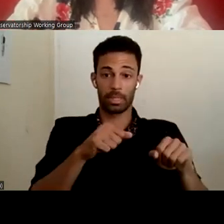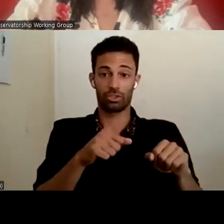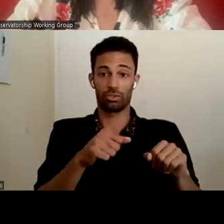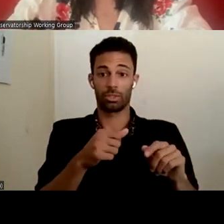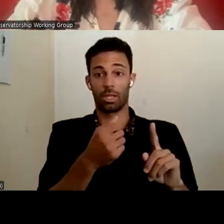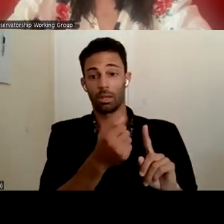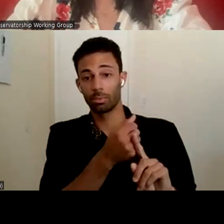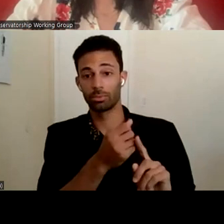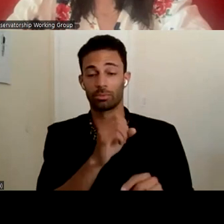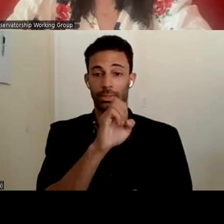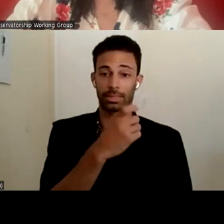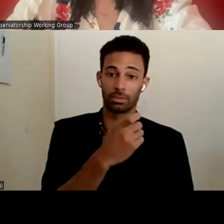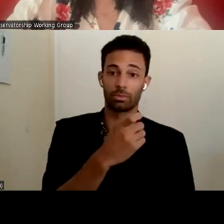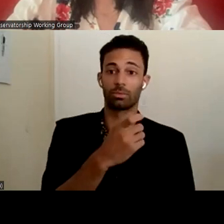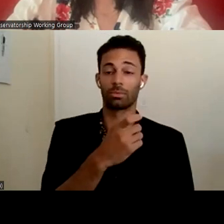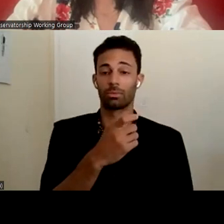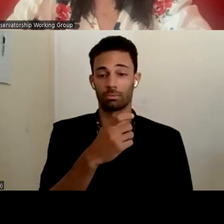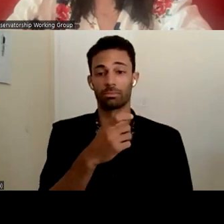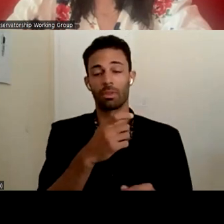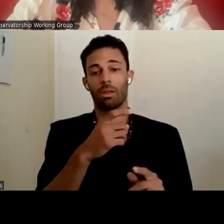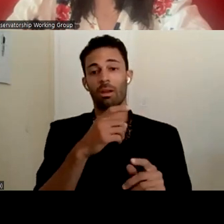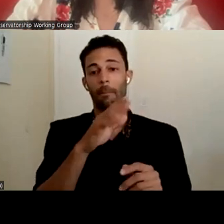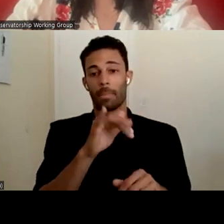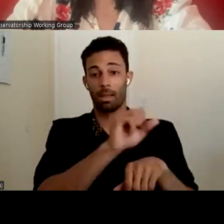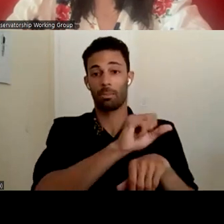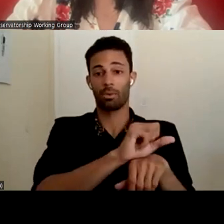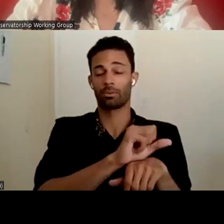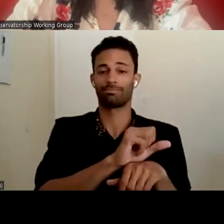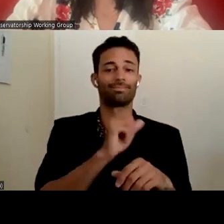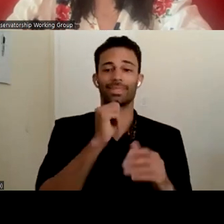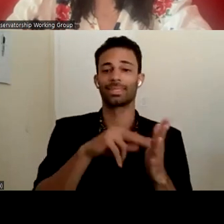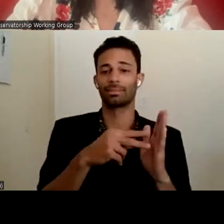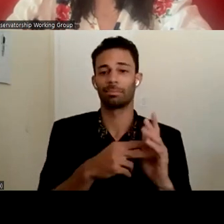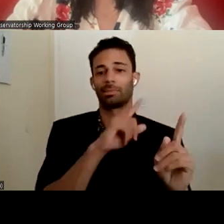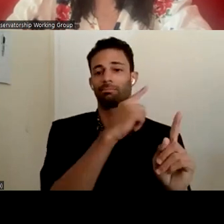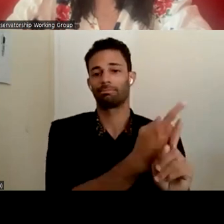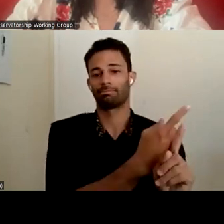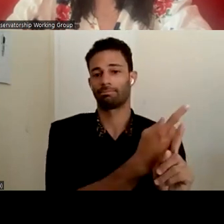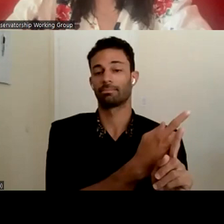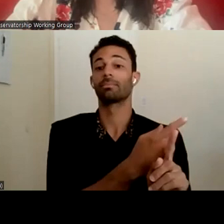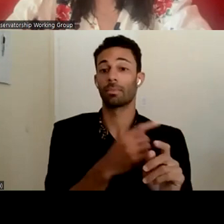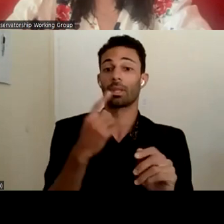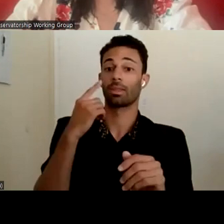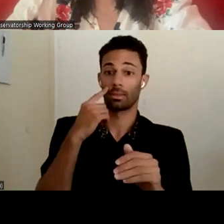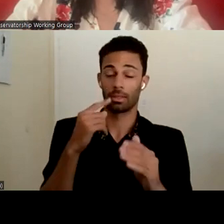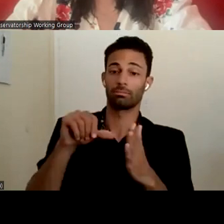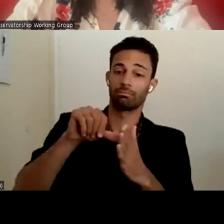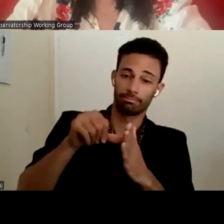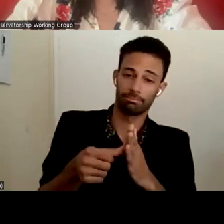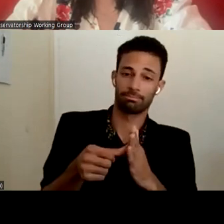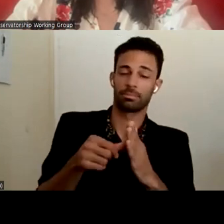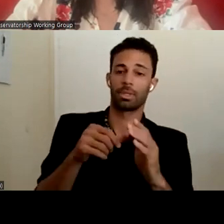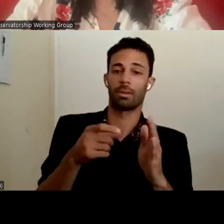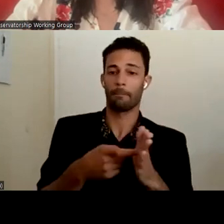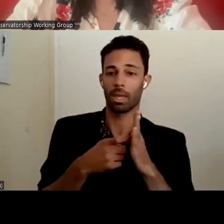violated by an employee, that, that does not mean it's limited to the one resident. And so, I think stressing the fact that mandated reporting